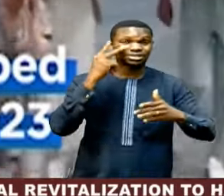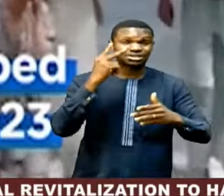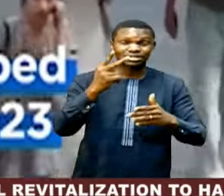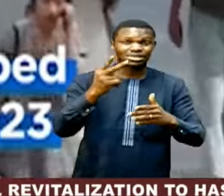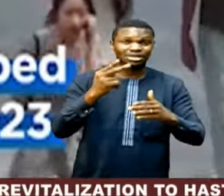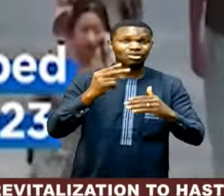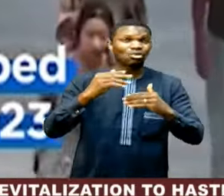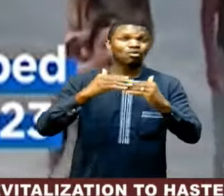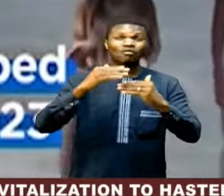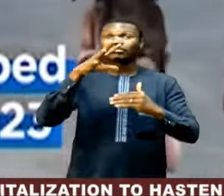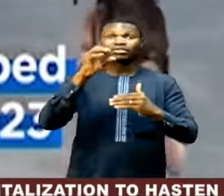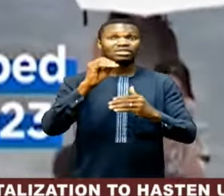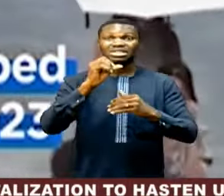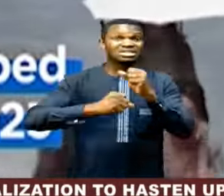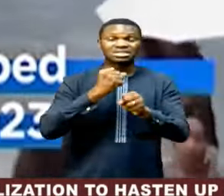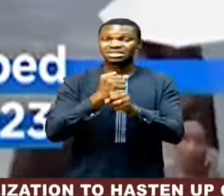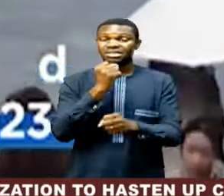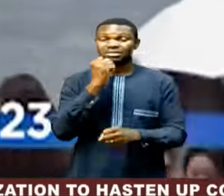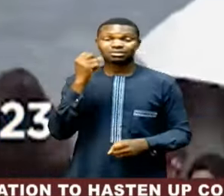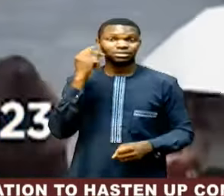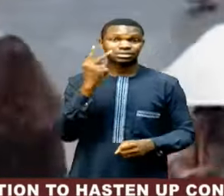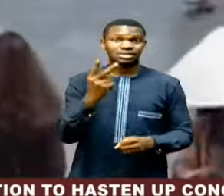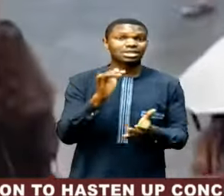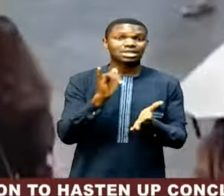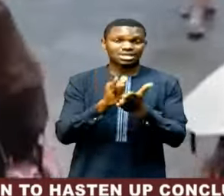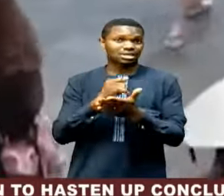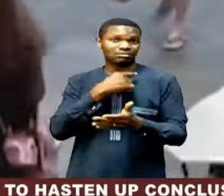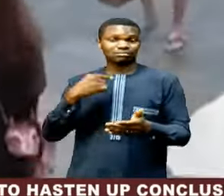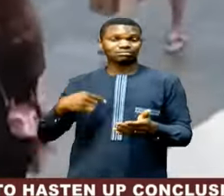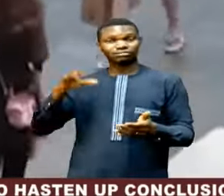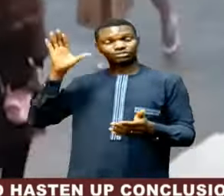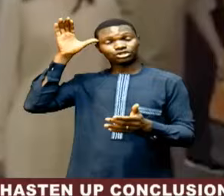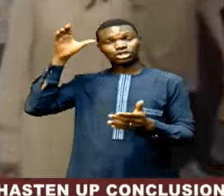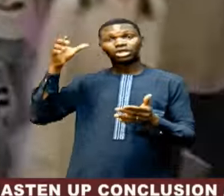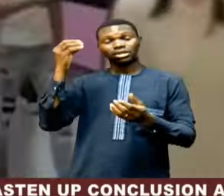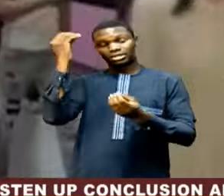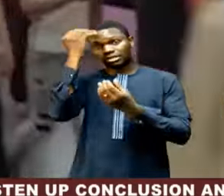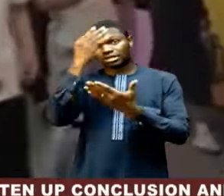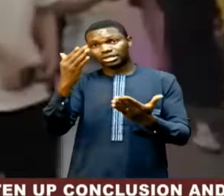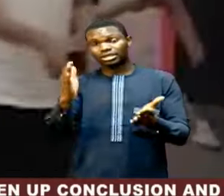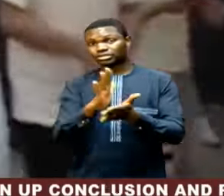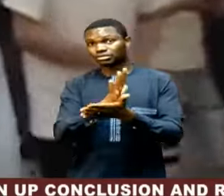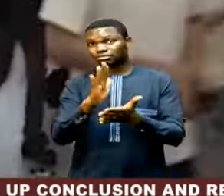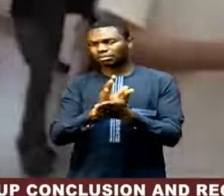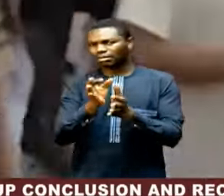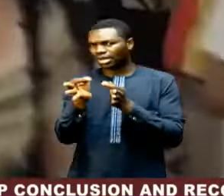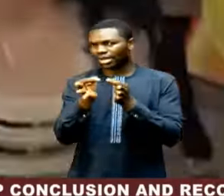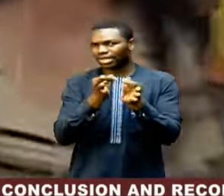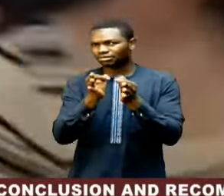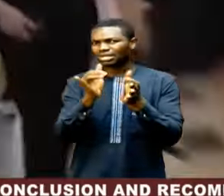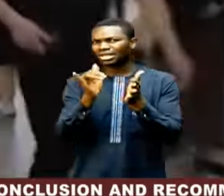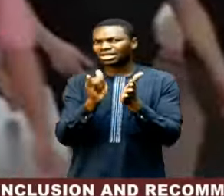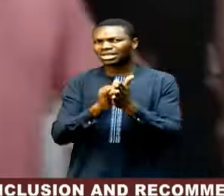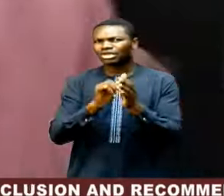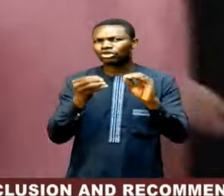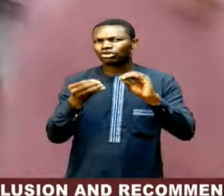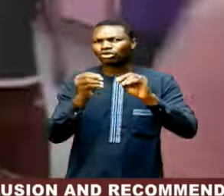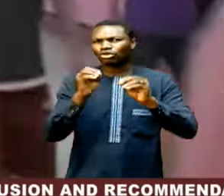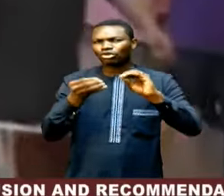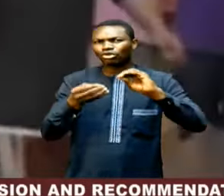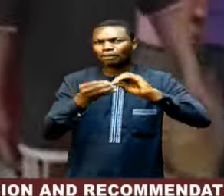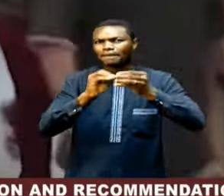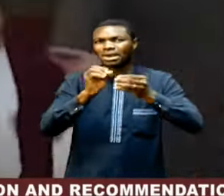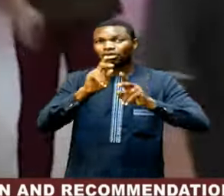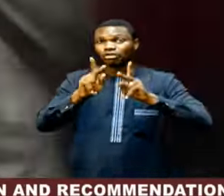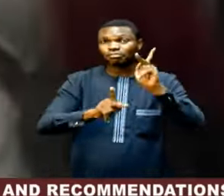to the South China Morning Post. The says the overall population in mainland China fell by 2